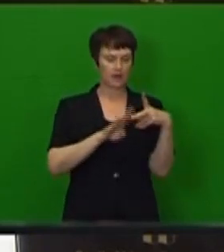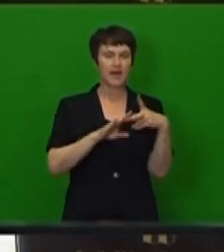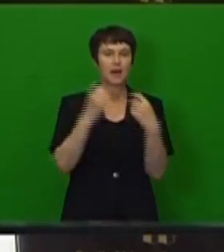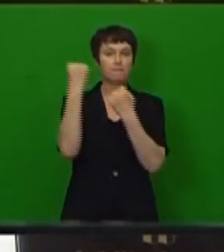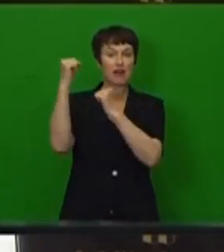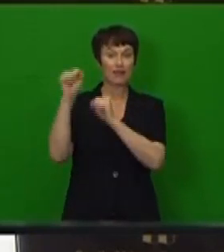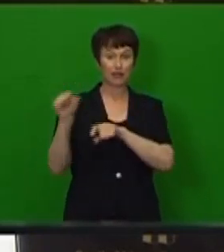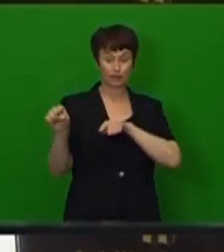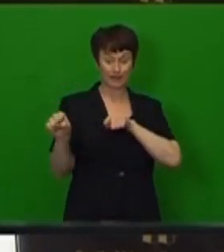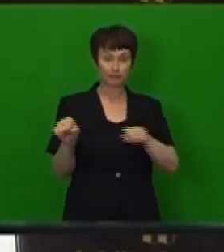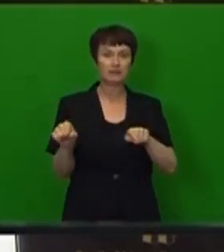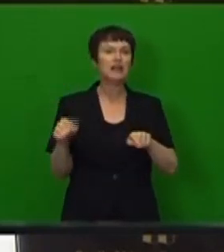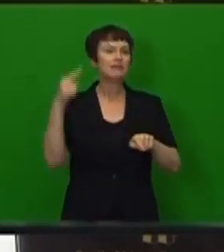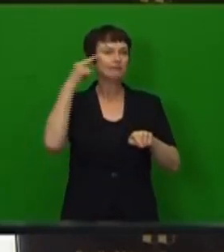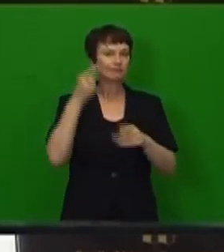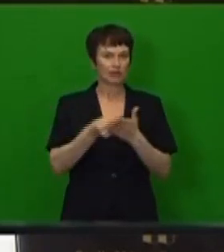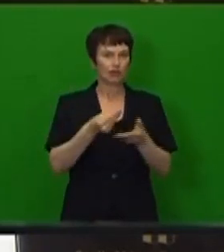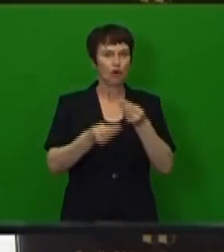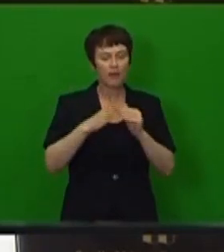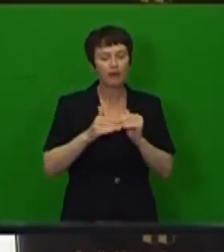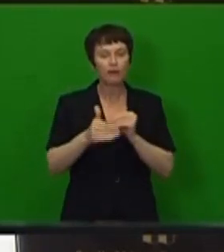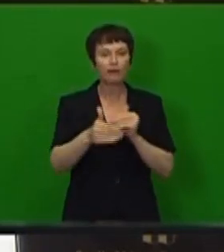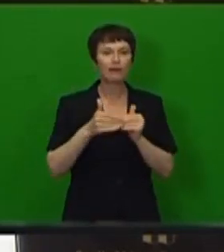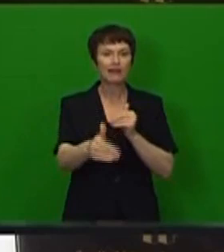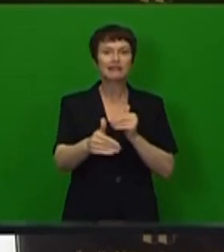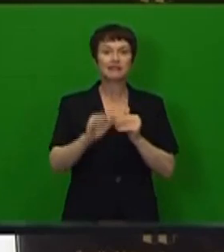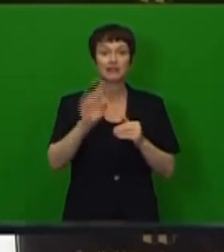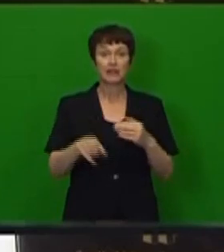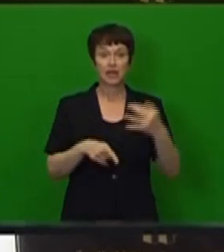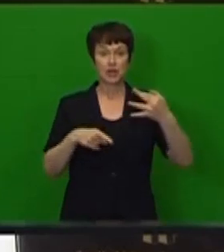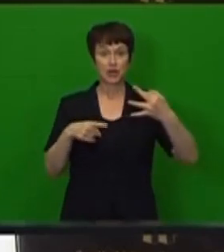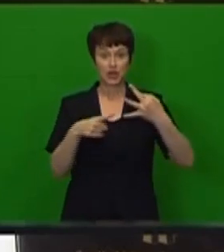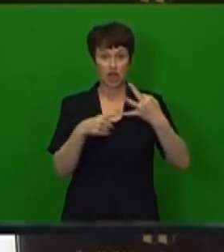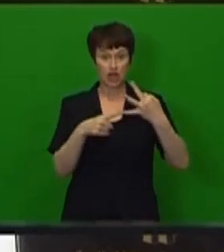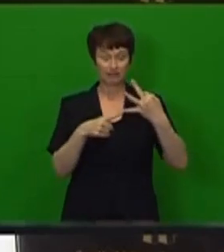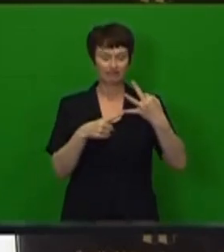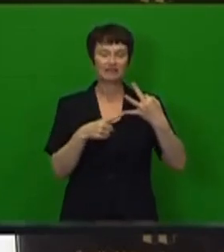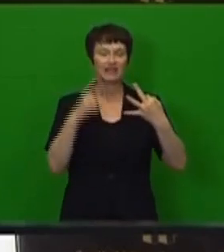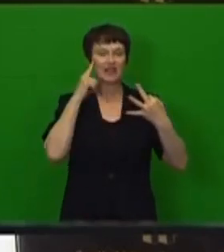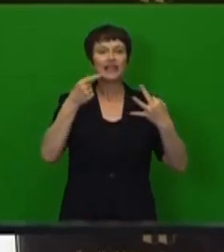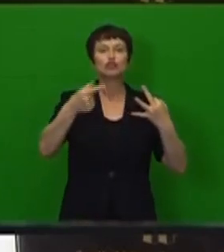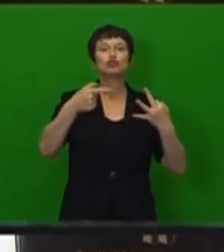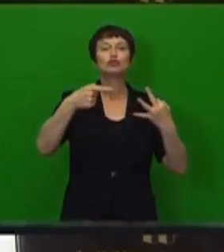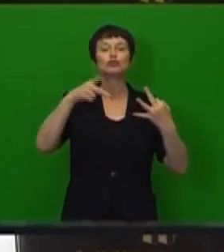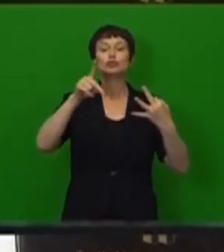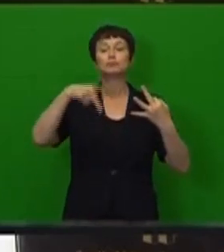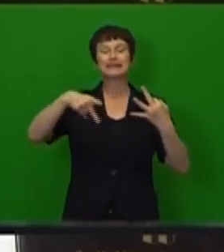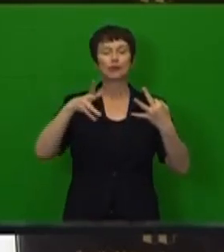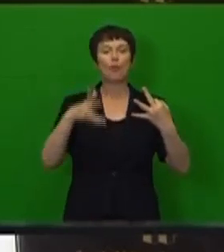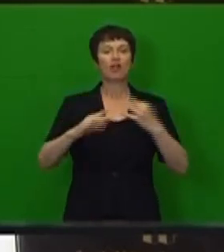GDP outcome is expected to be muted. Business confidence has declined further.